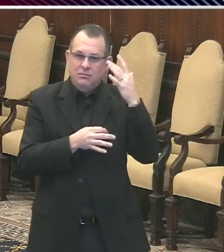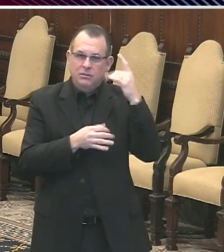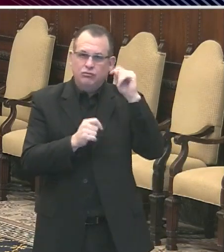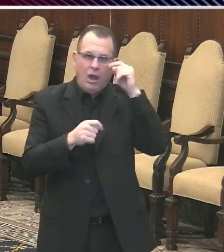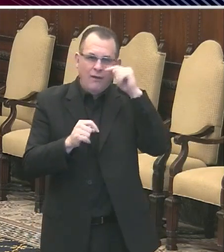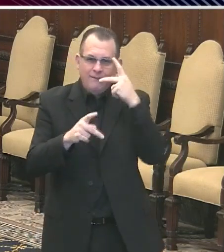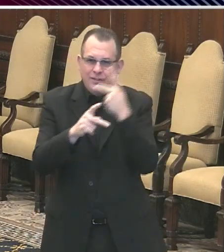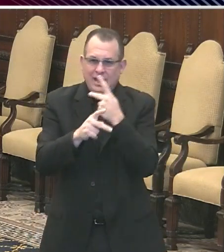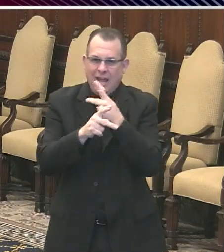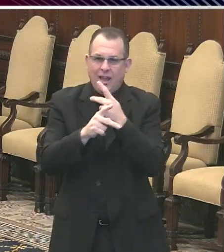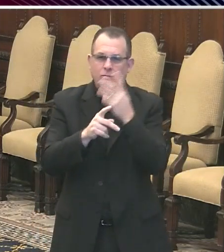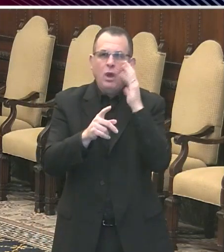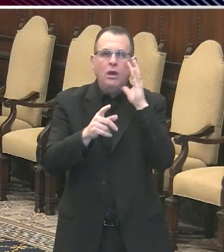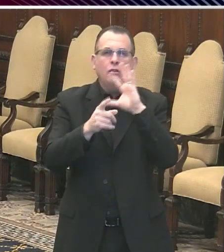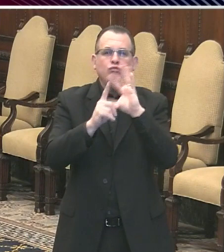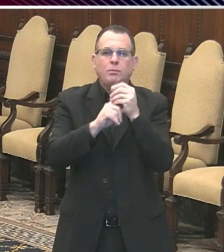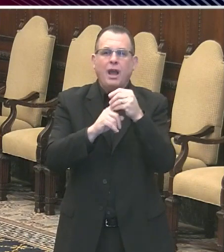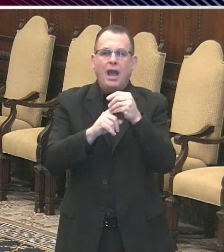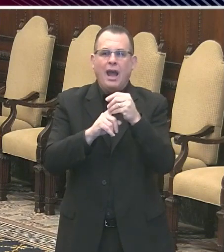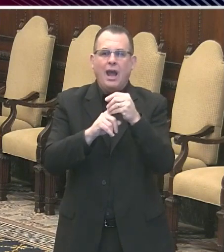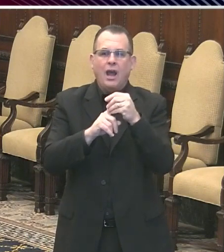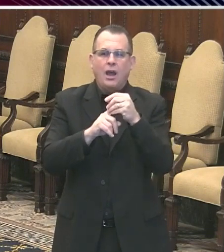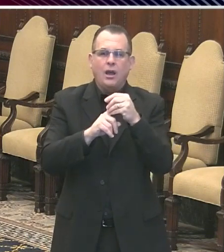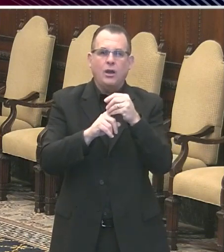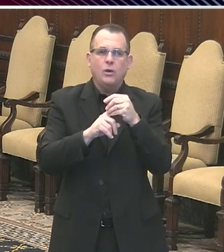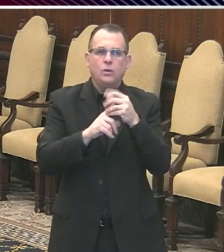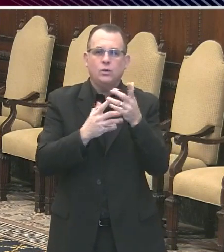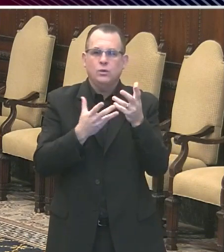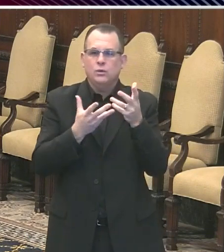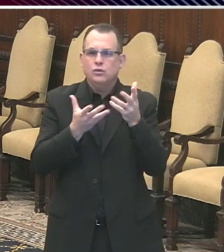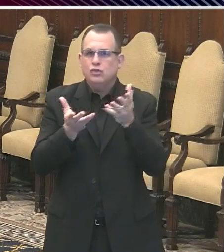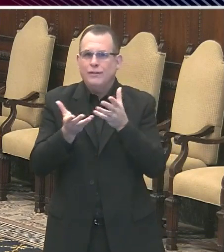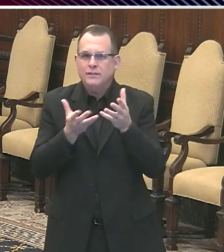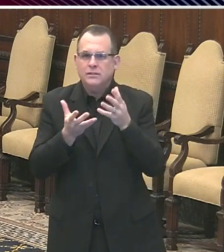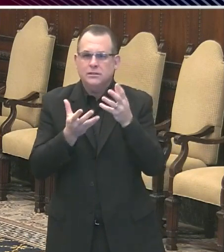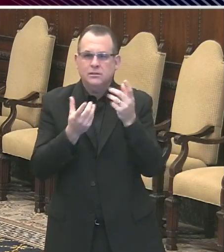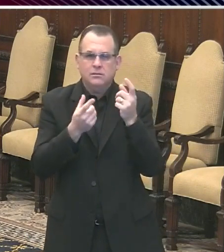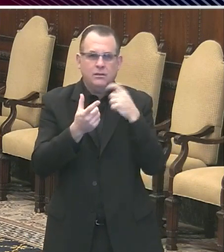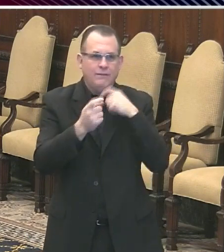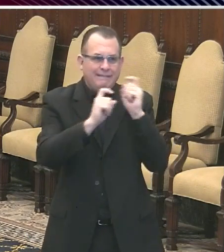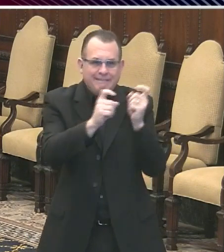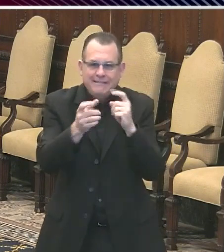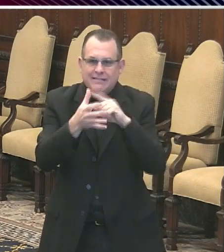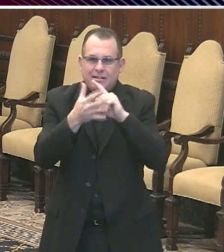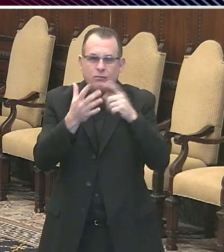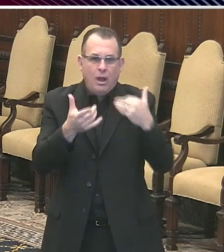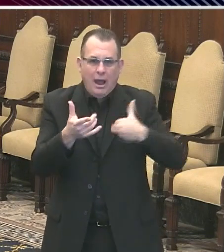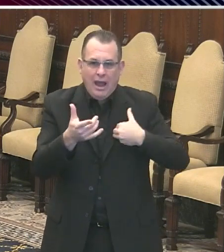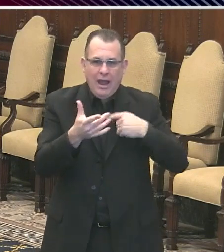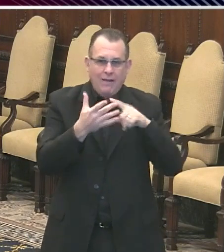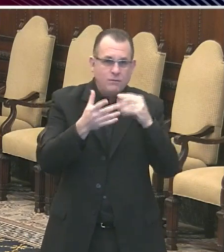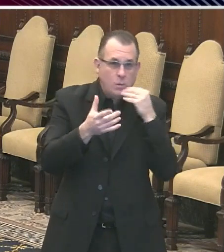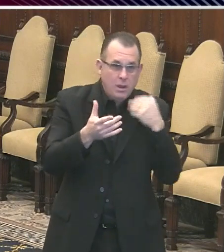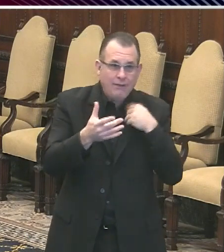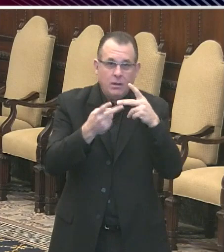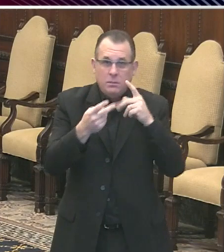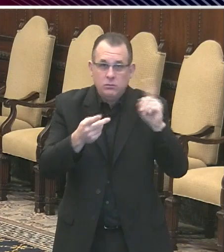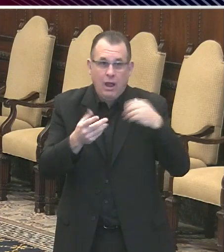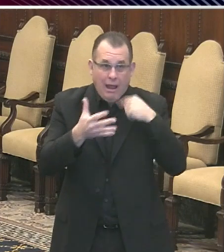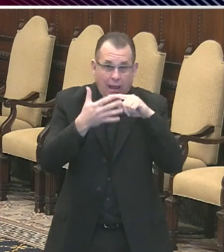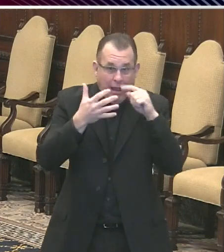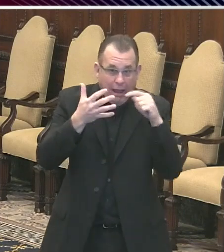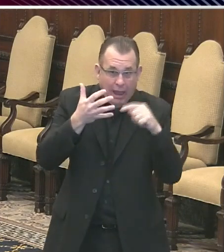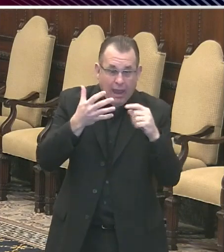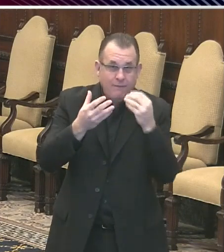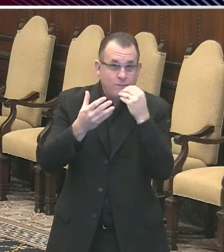implemented tomorrow. Thank you. And then I guess this is for you or the mayor. The